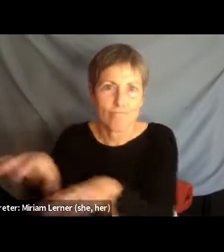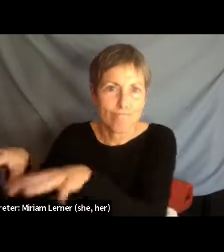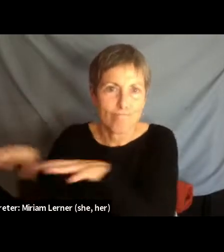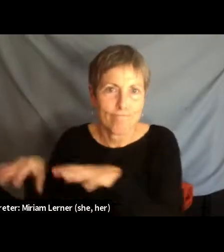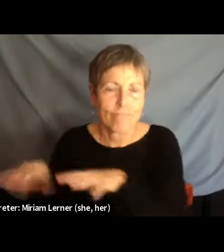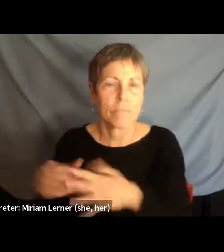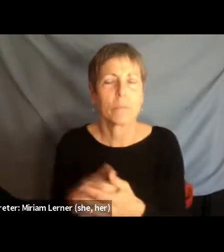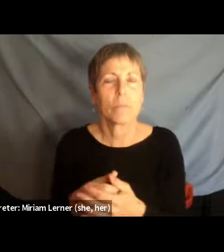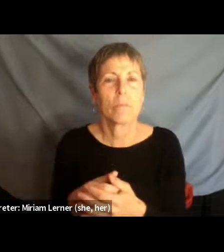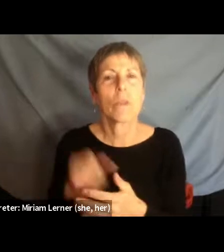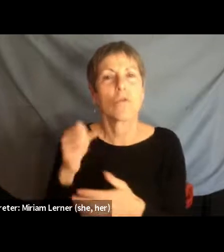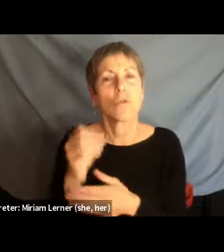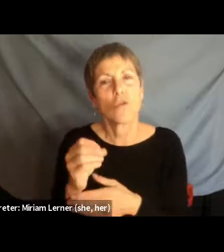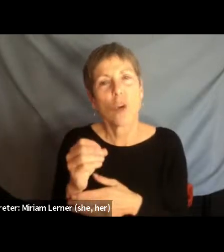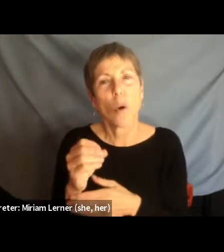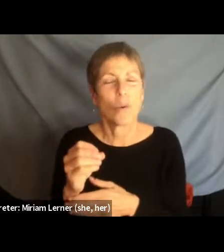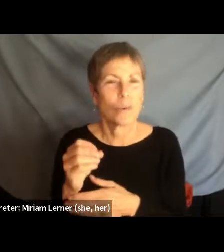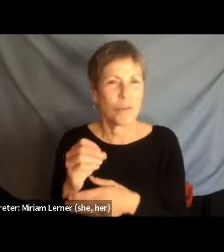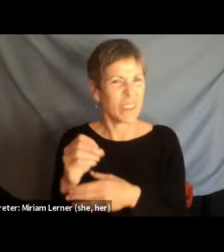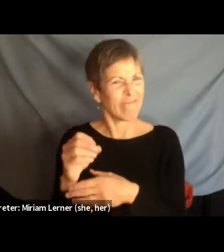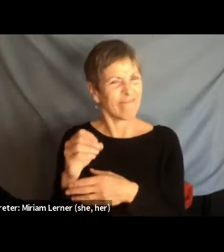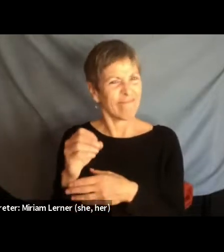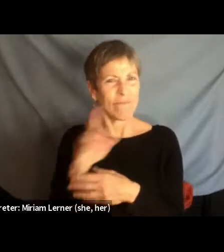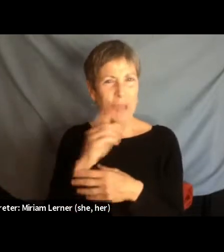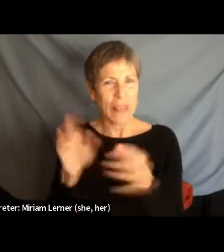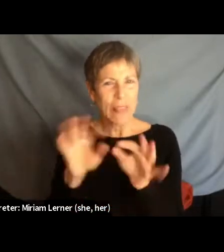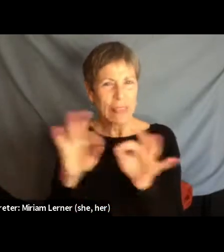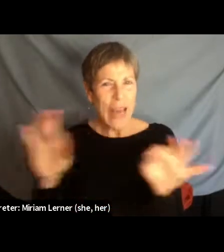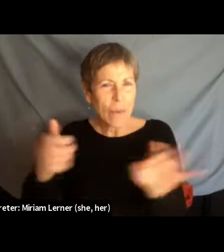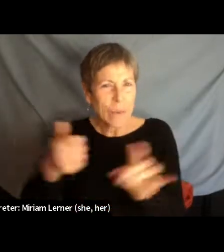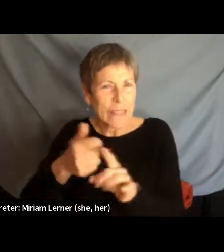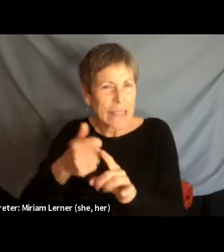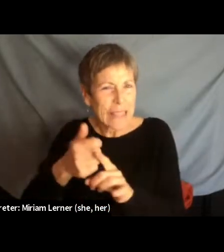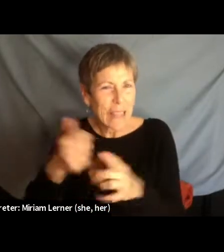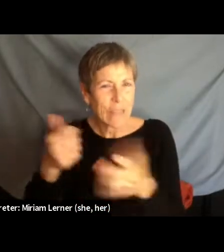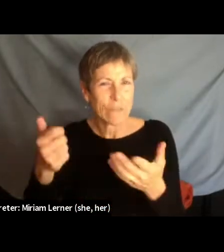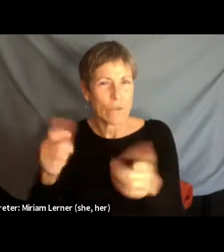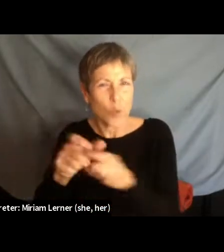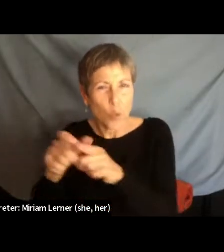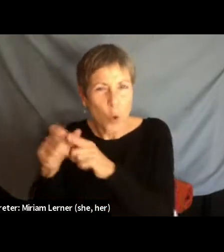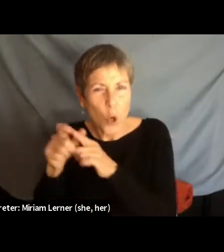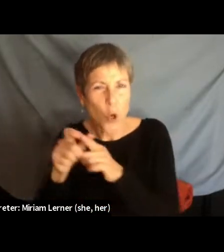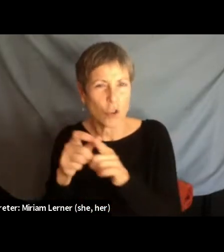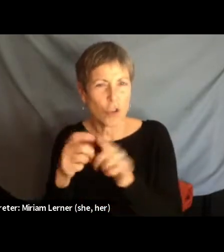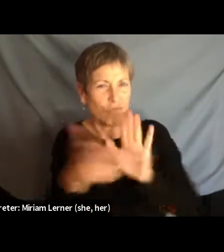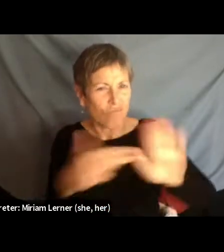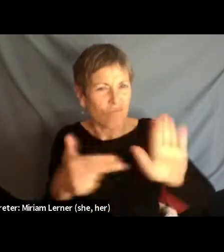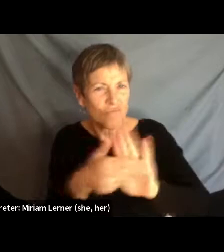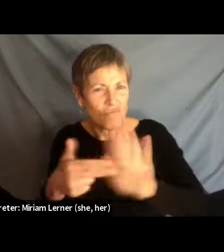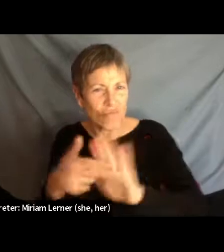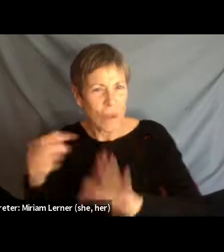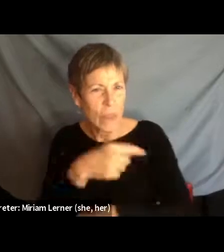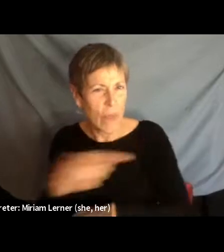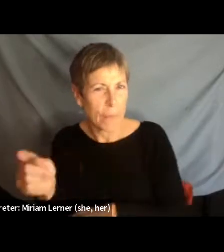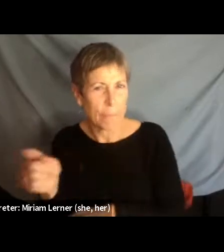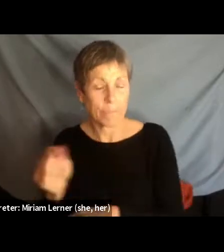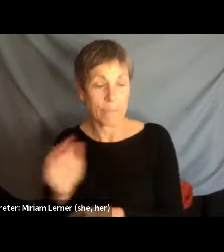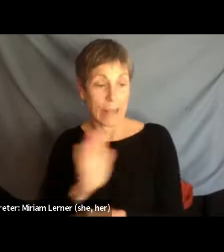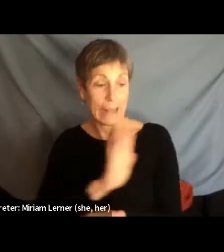the kind of language that's used, and that the way they are categorized, their existence